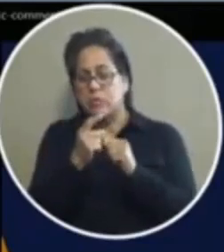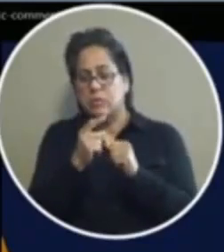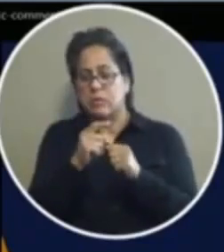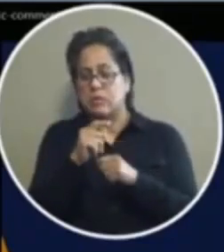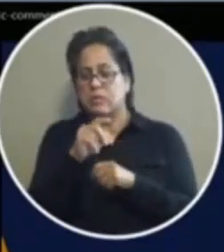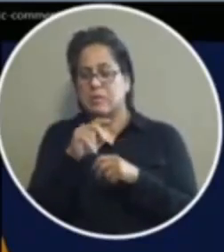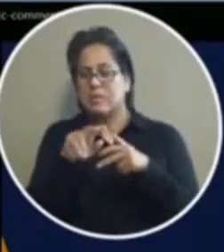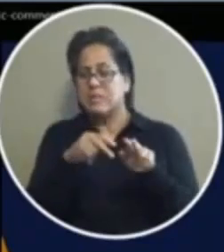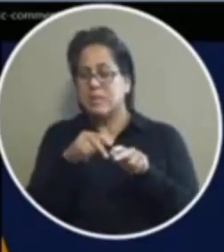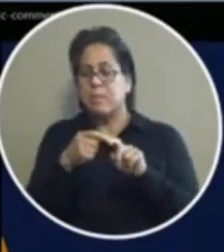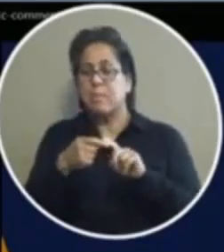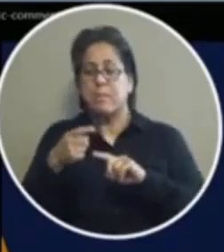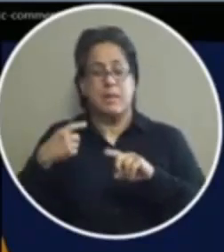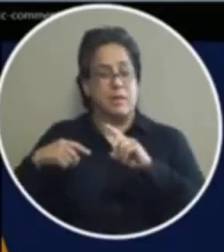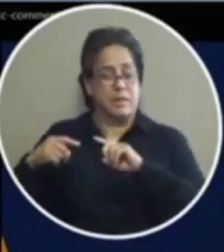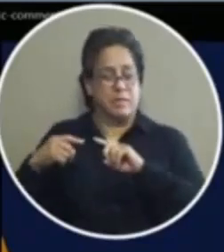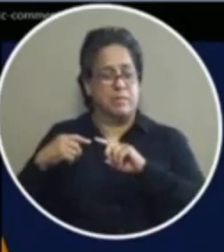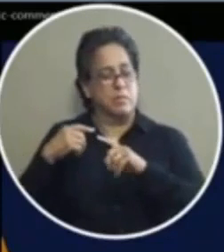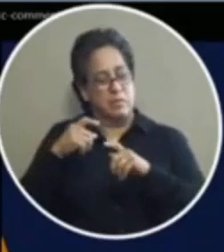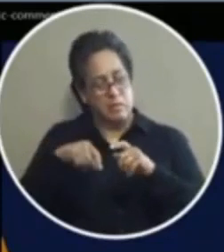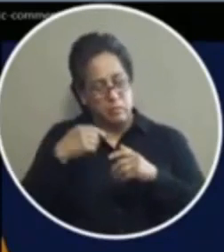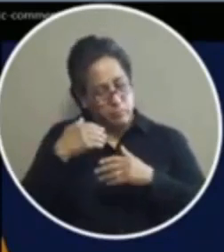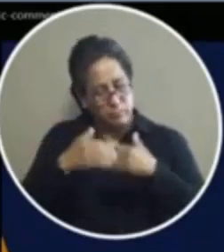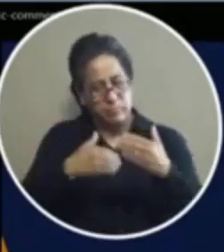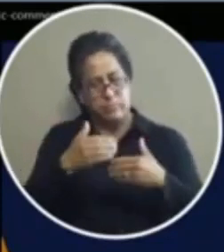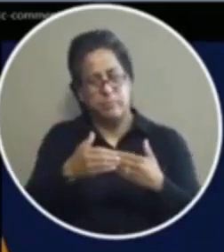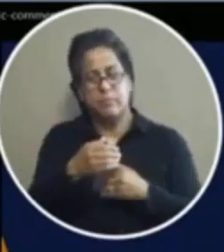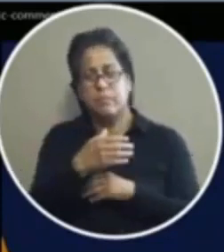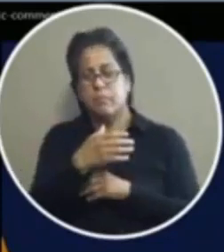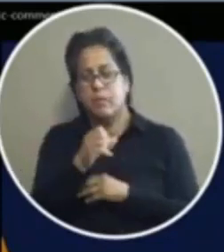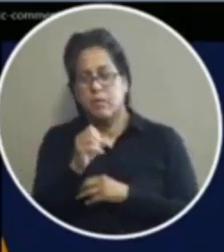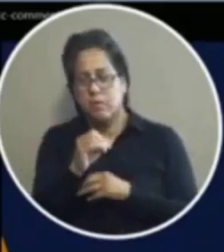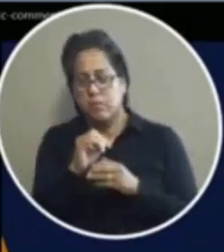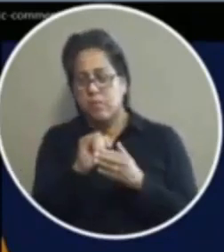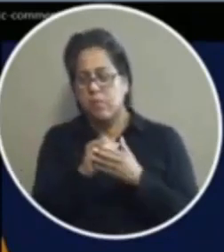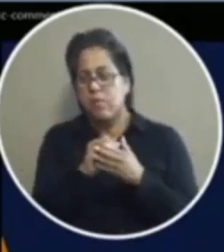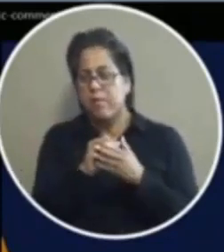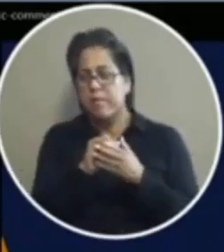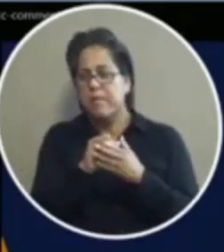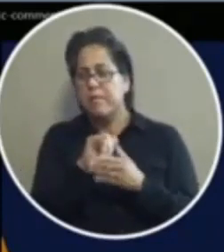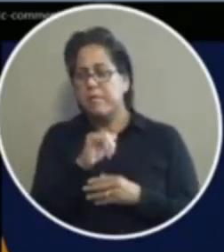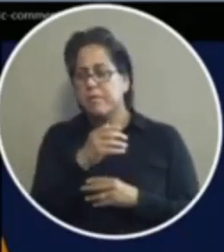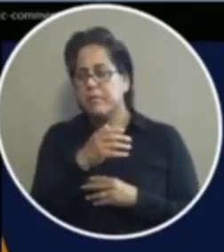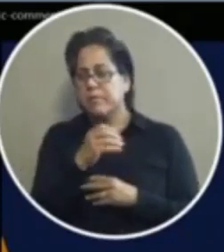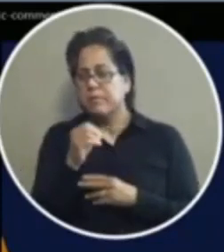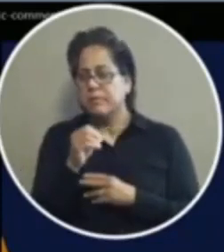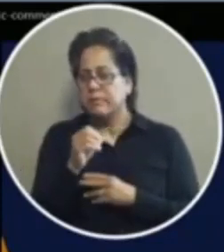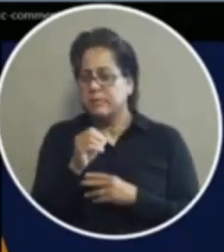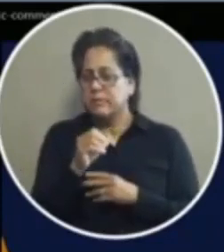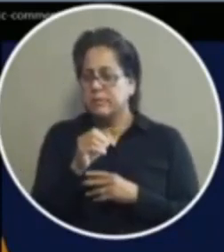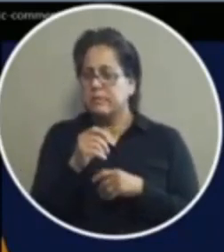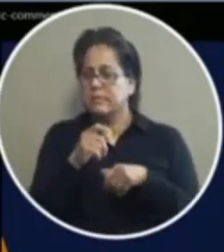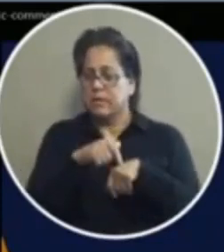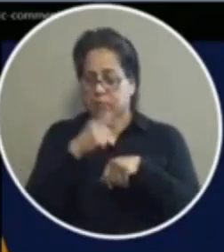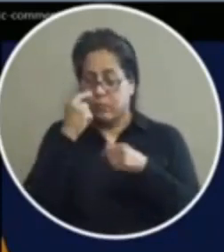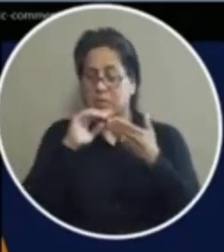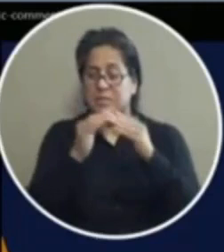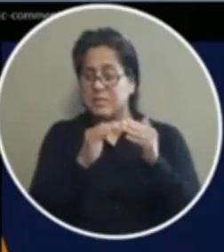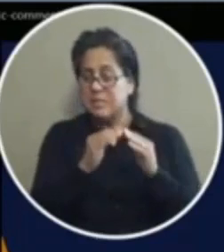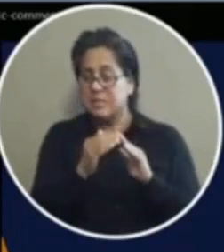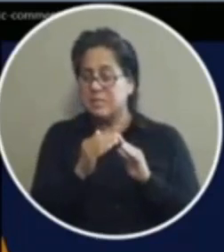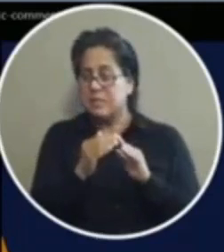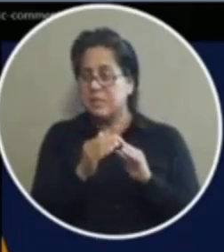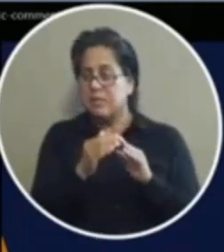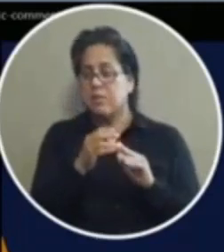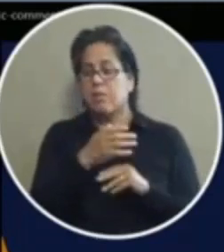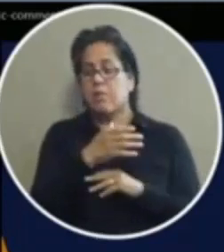you can imagine seeing el paso try to take a step back how that makes me feel more than that it makes me feel sad for our city i did some